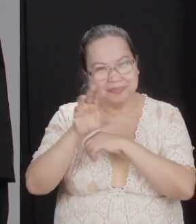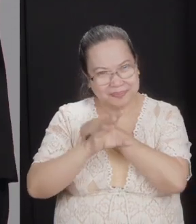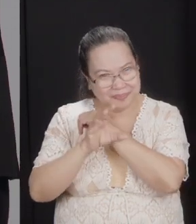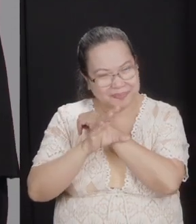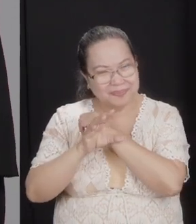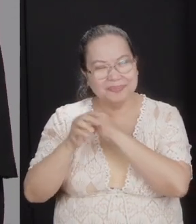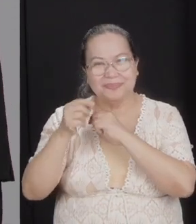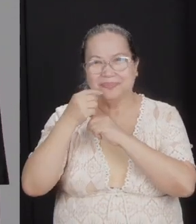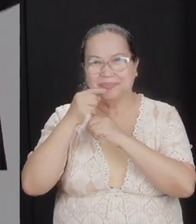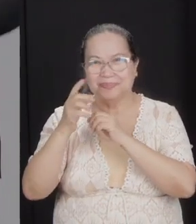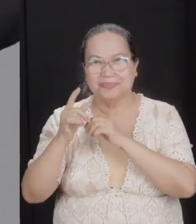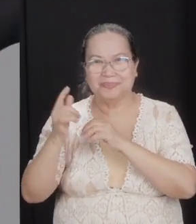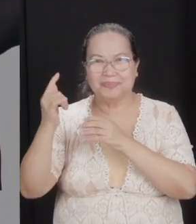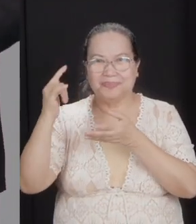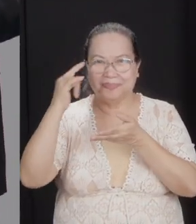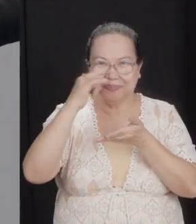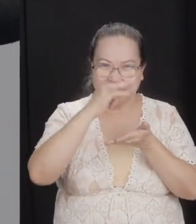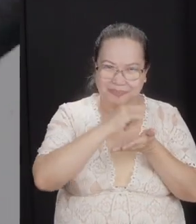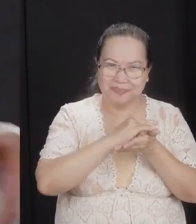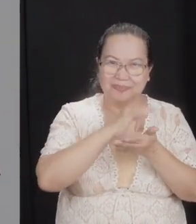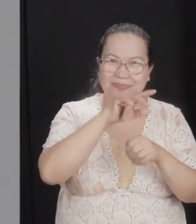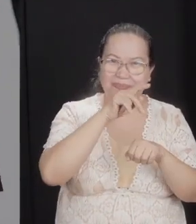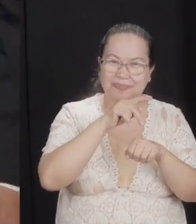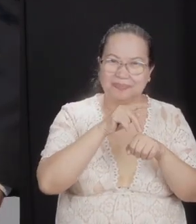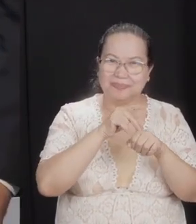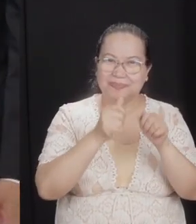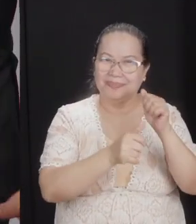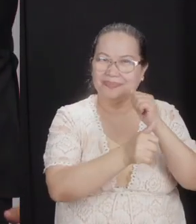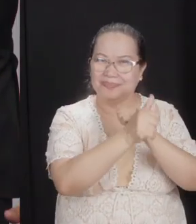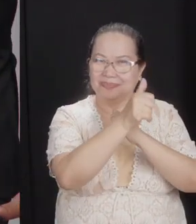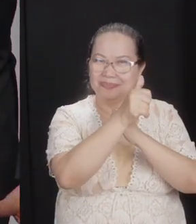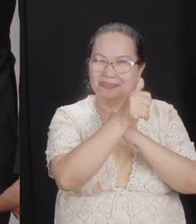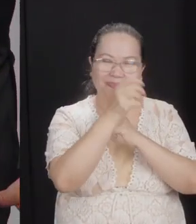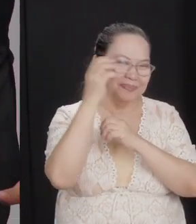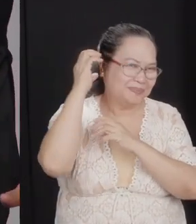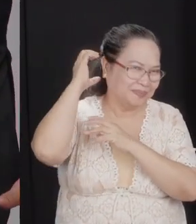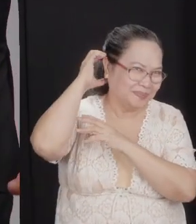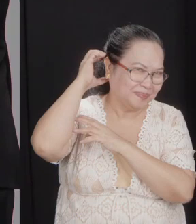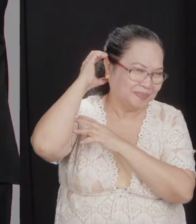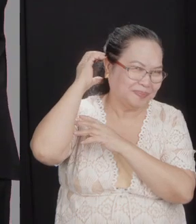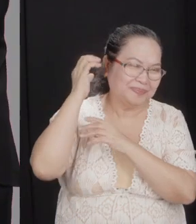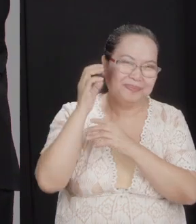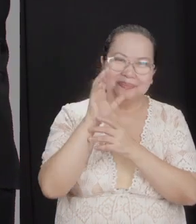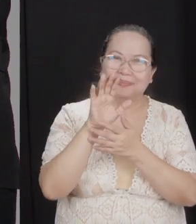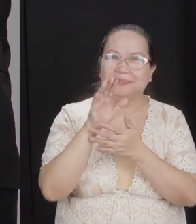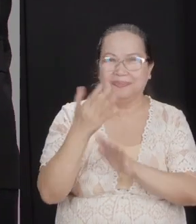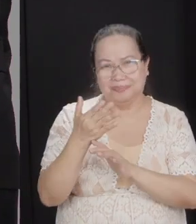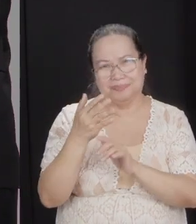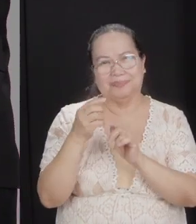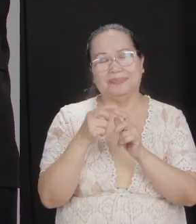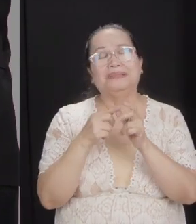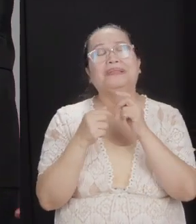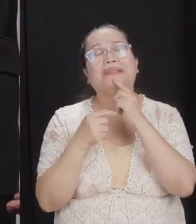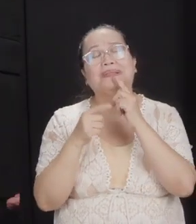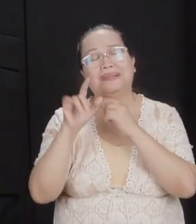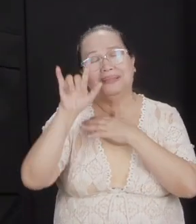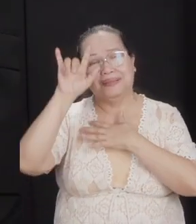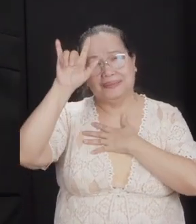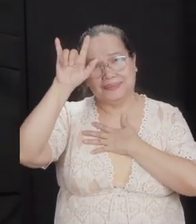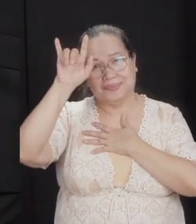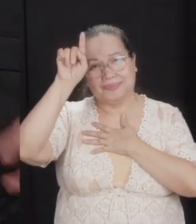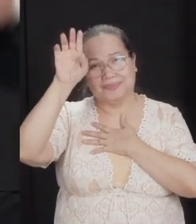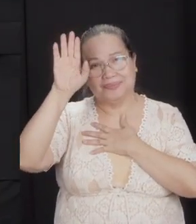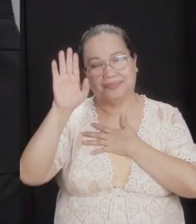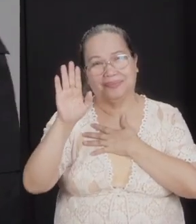countries and come into a place like ours, go to dangerous places like Mindanao because they love God. He's worth